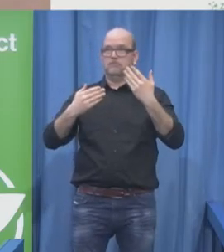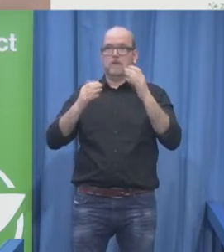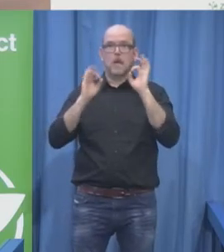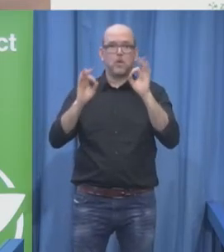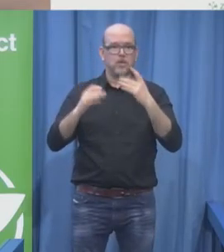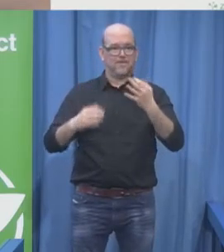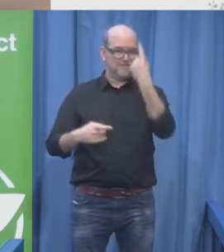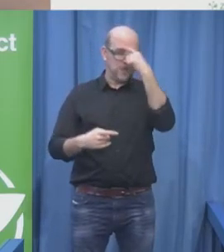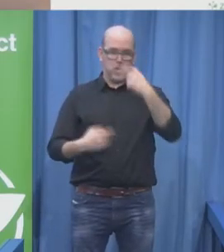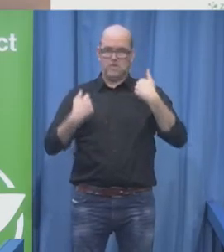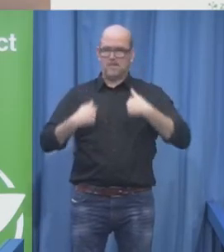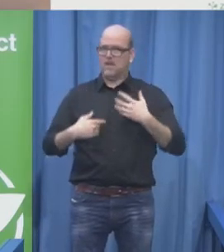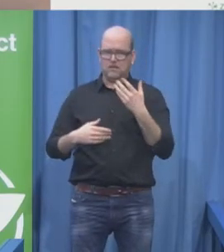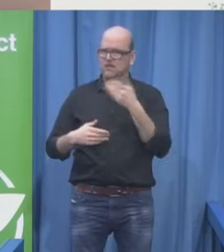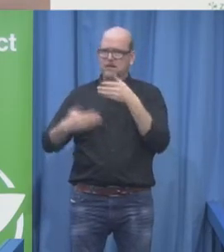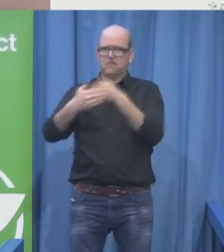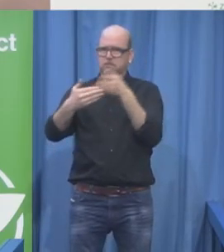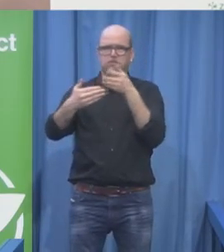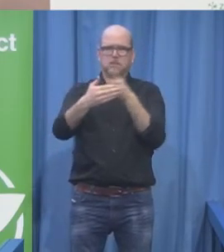of these barriers are removed.